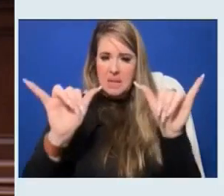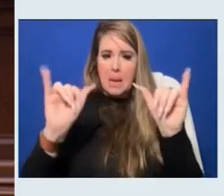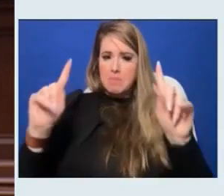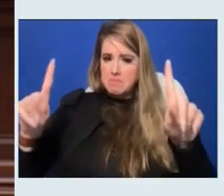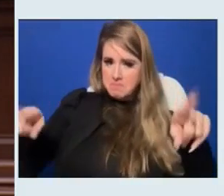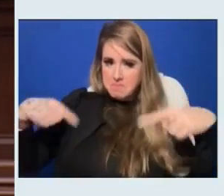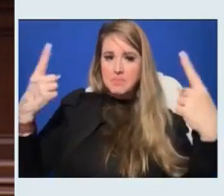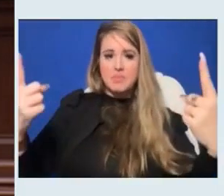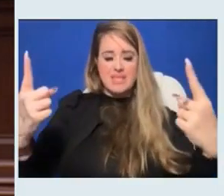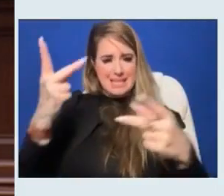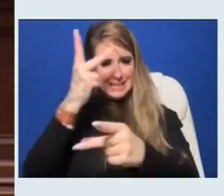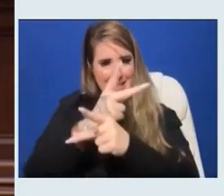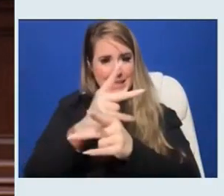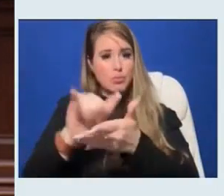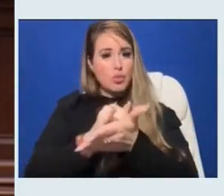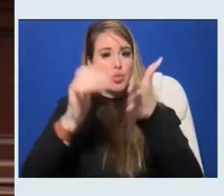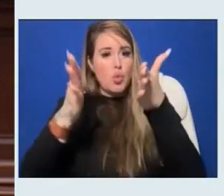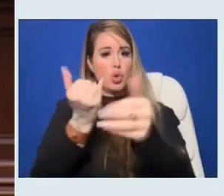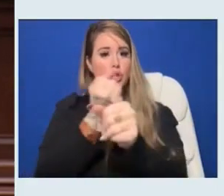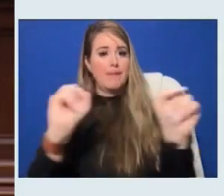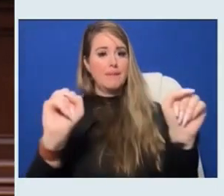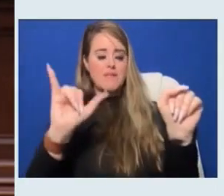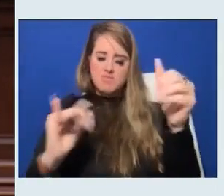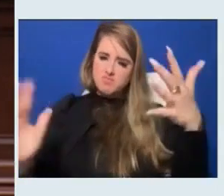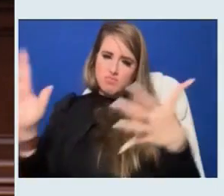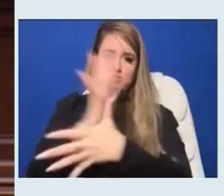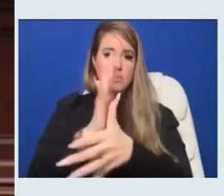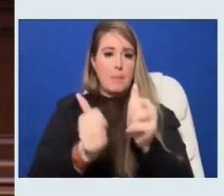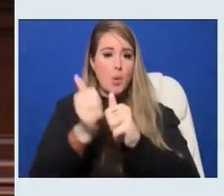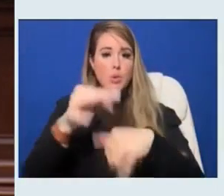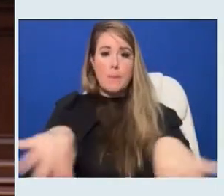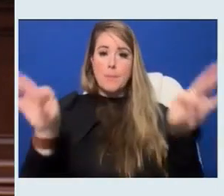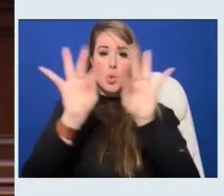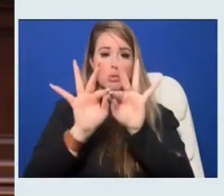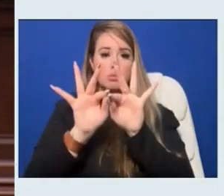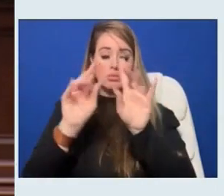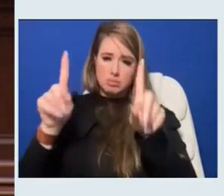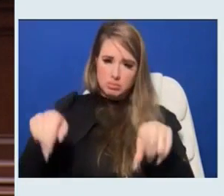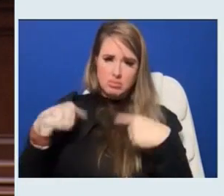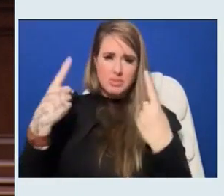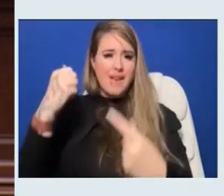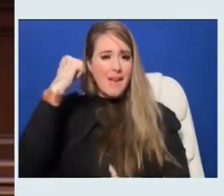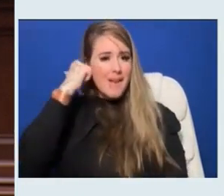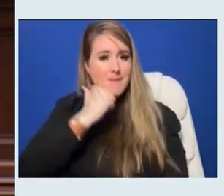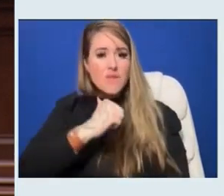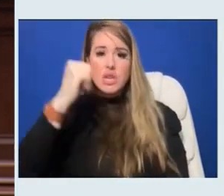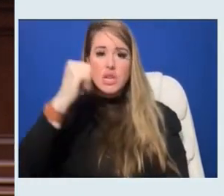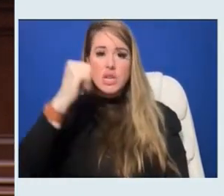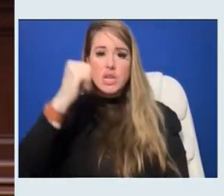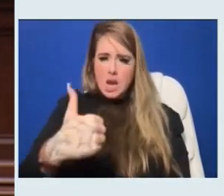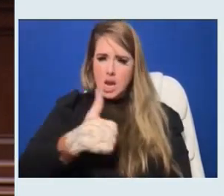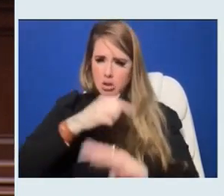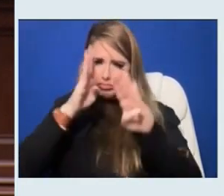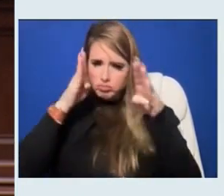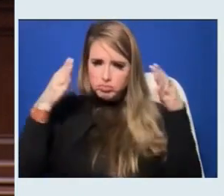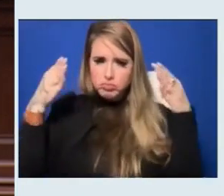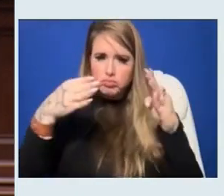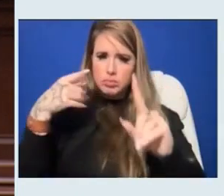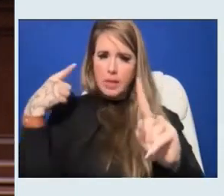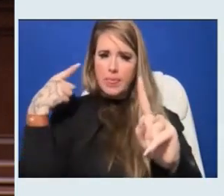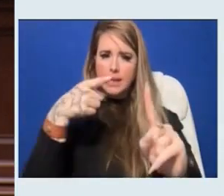Keeping New Yorkers safe and a day has not gone by where I've not been laser focused on this objective.